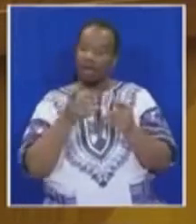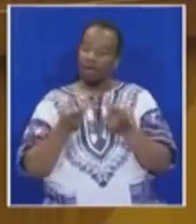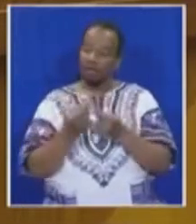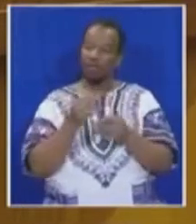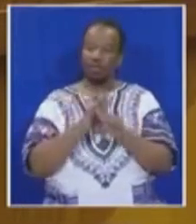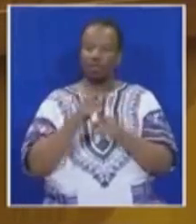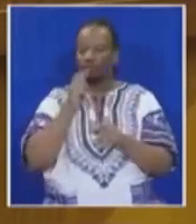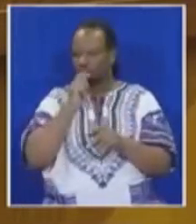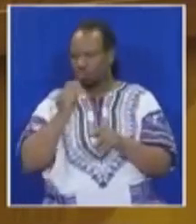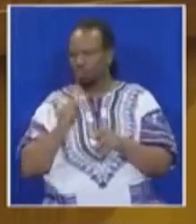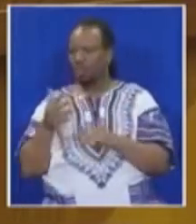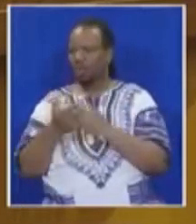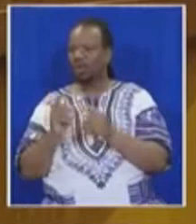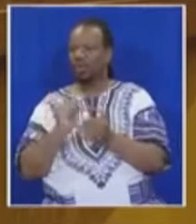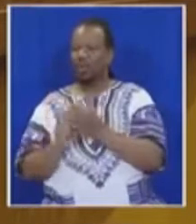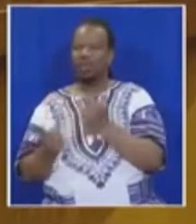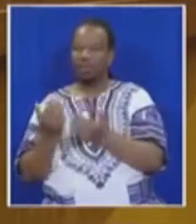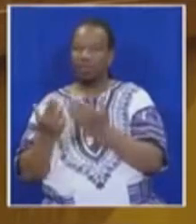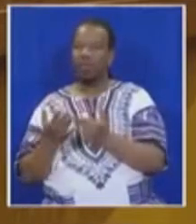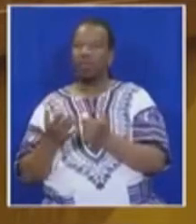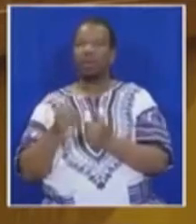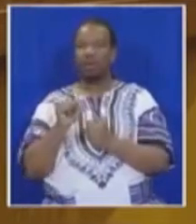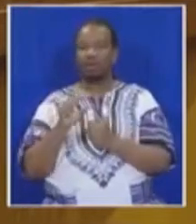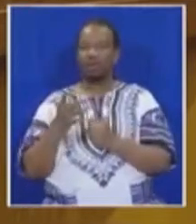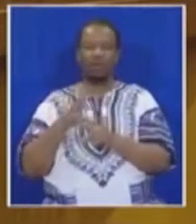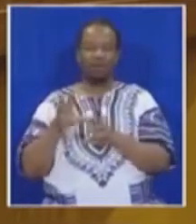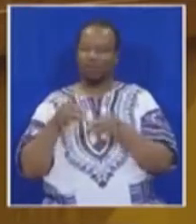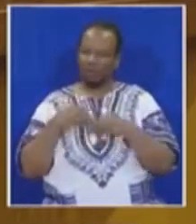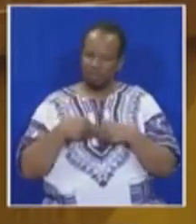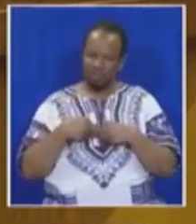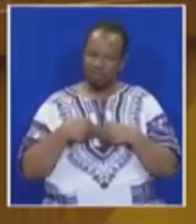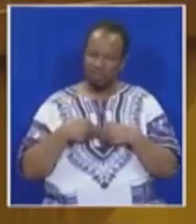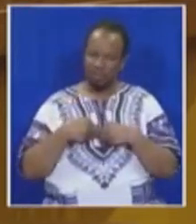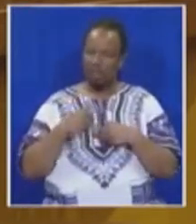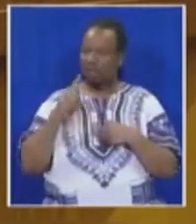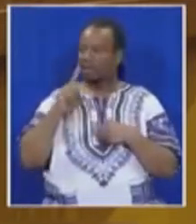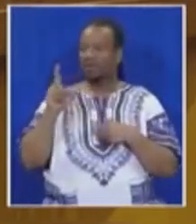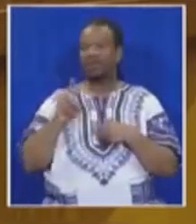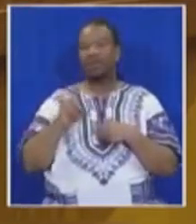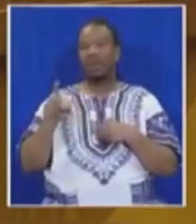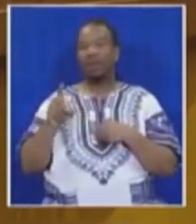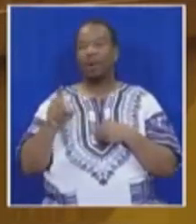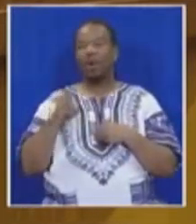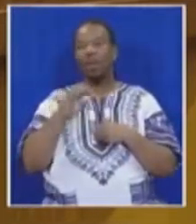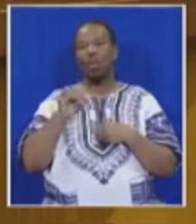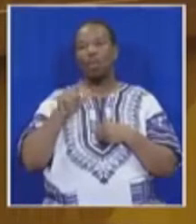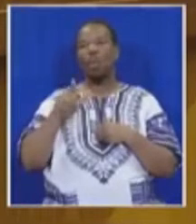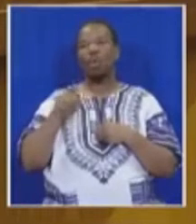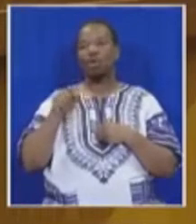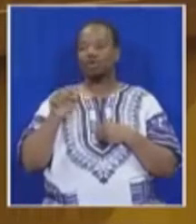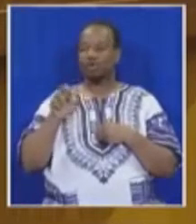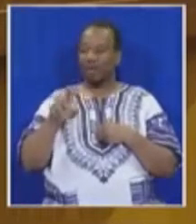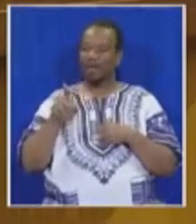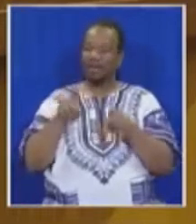We need to manage it better and the ACDP couldn't agree more. Zimbabwe's tourism minister, Walter Mzambi, has